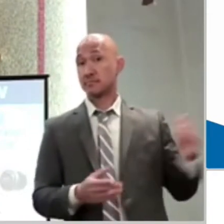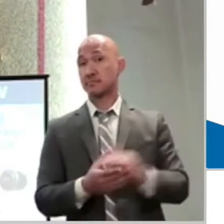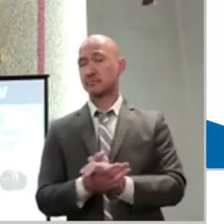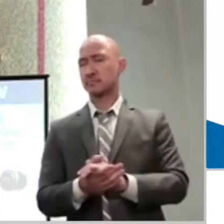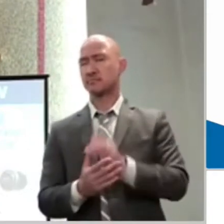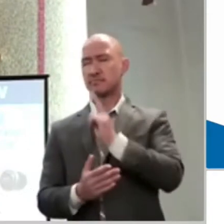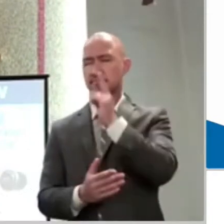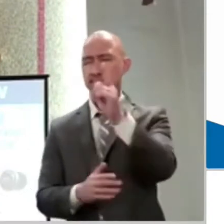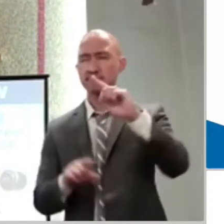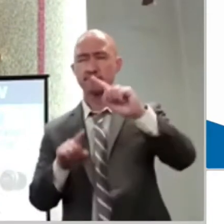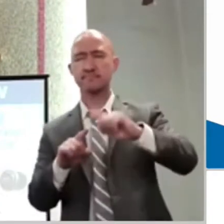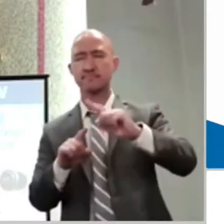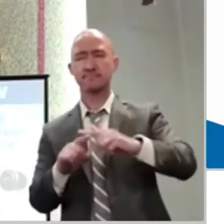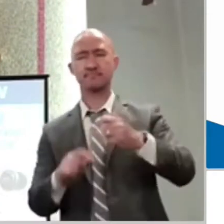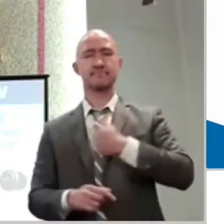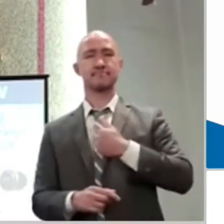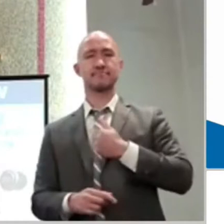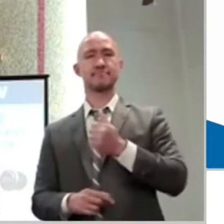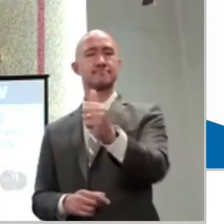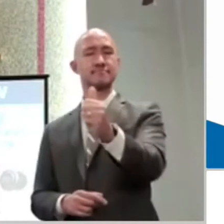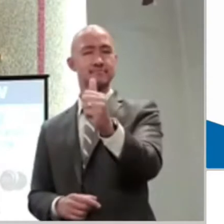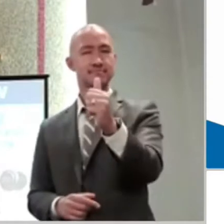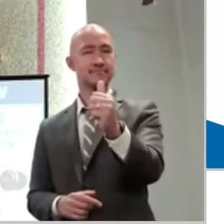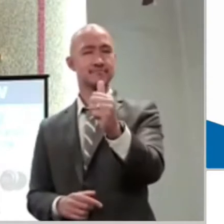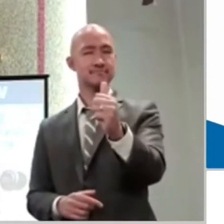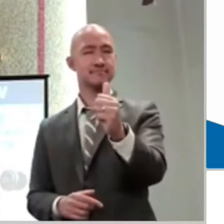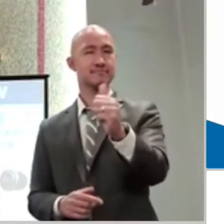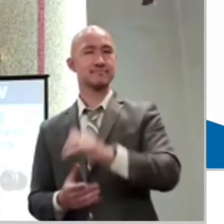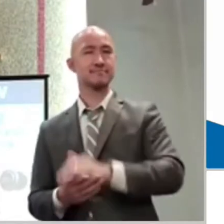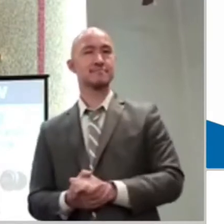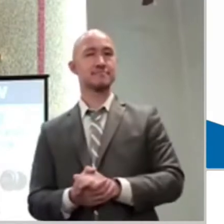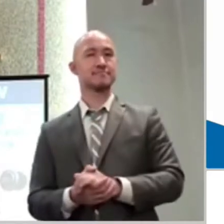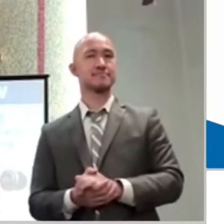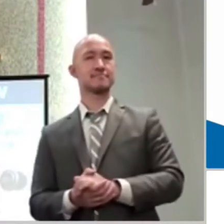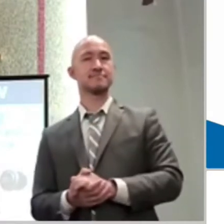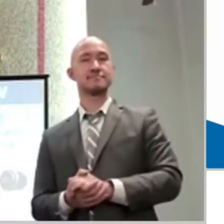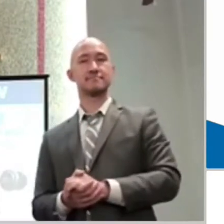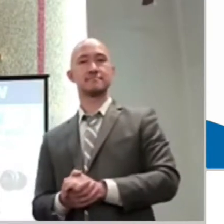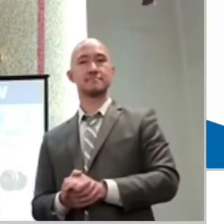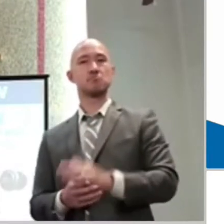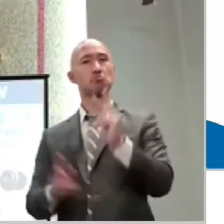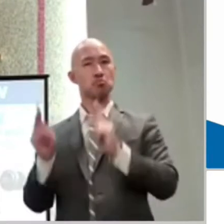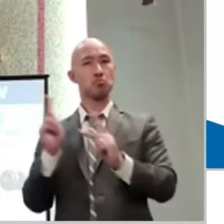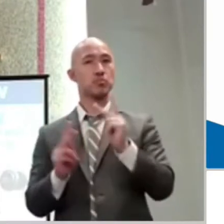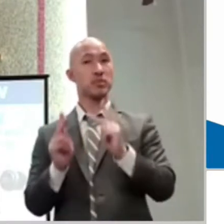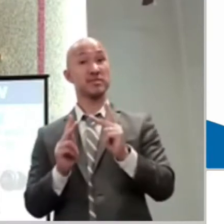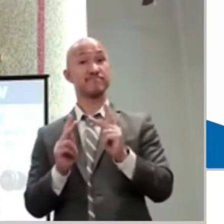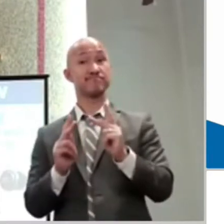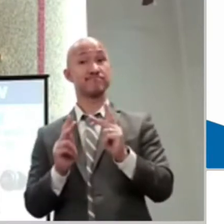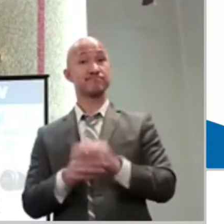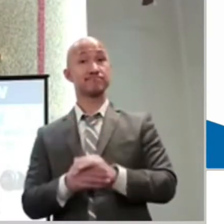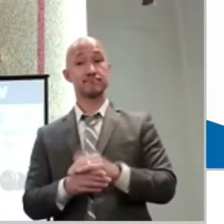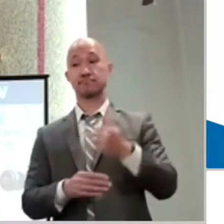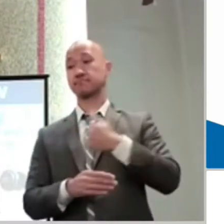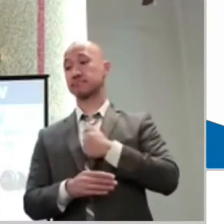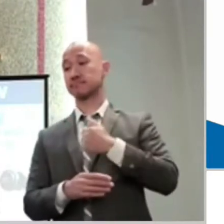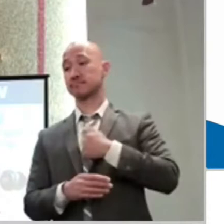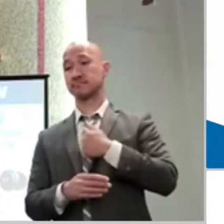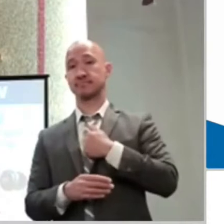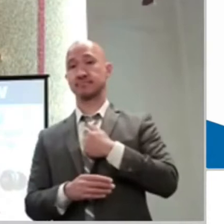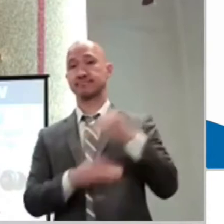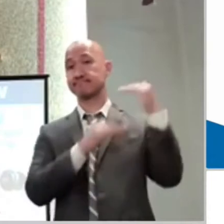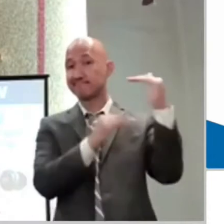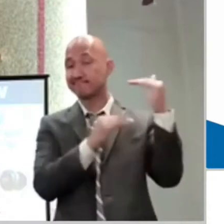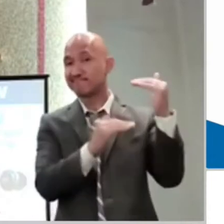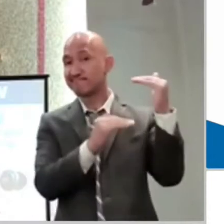or on someone else? Don't you know people by now? Can't you see that everything in